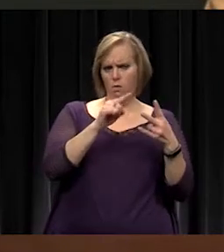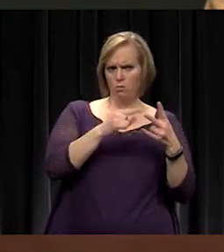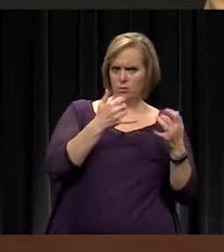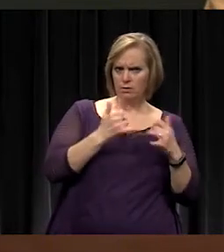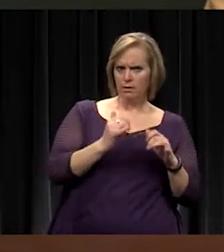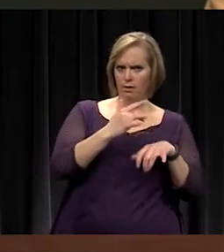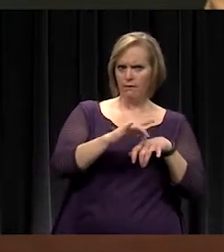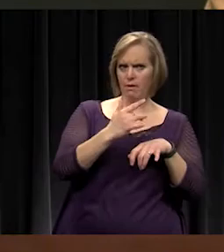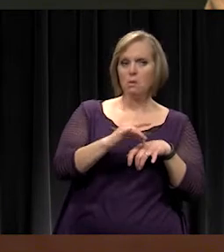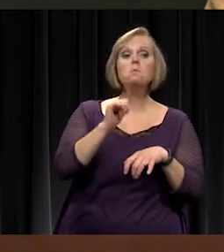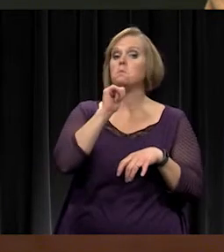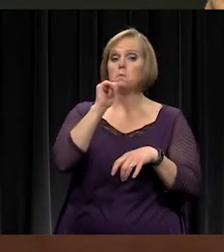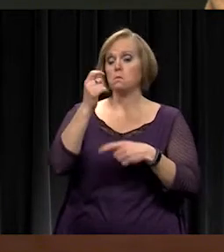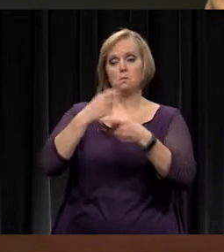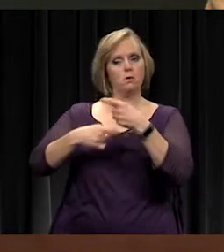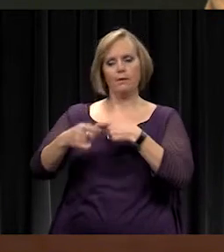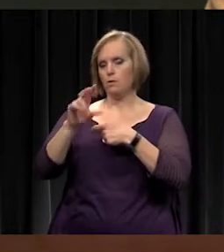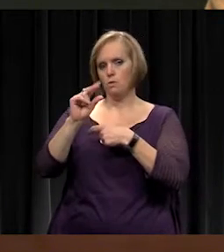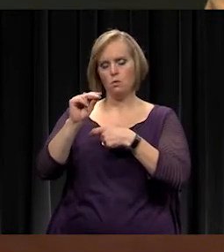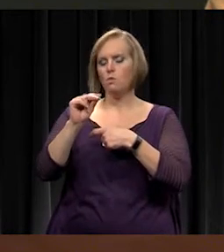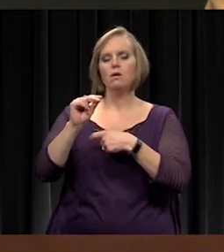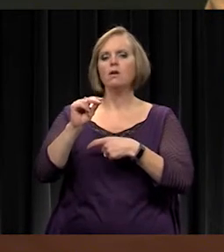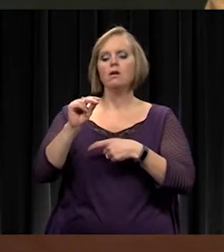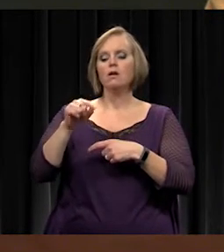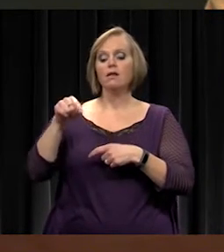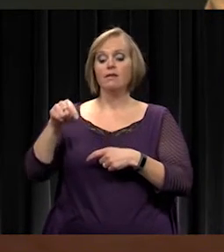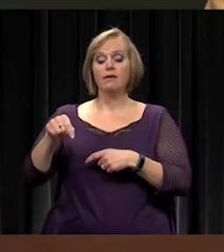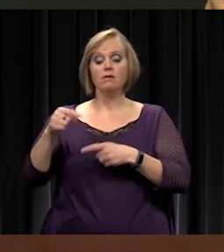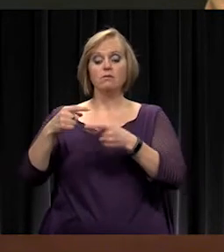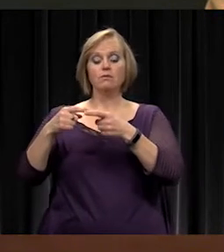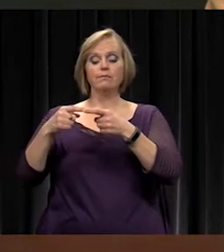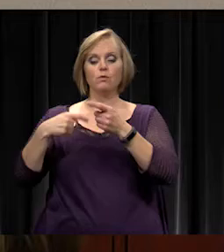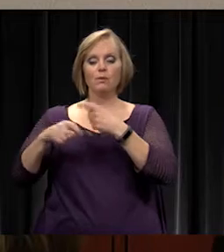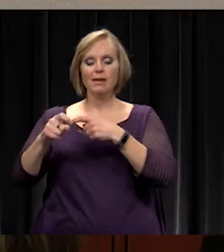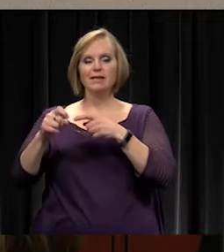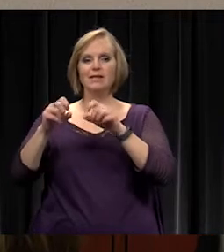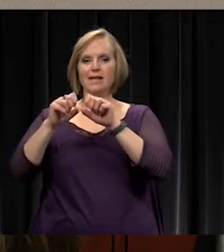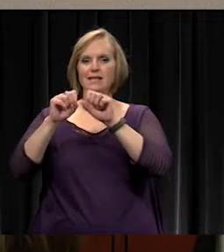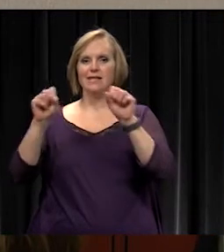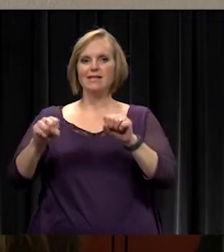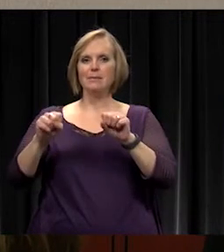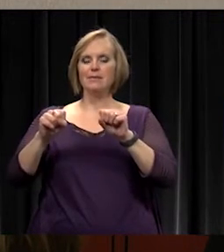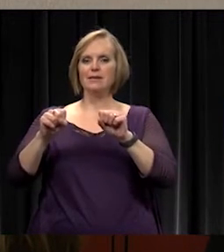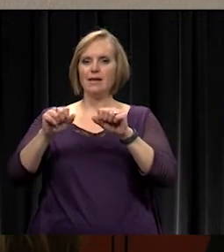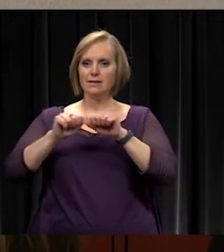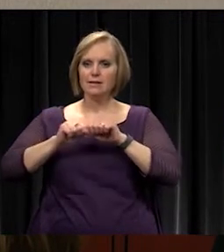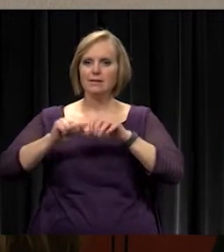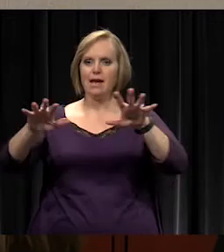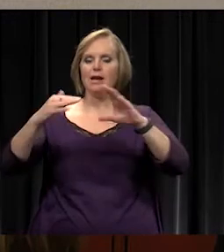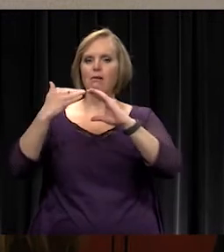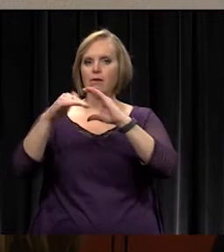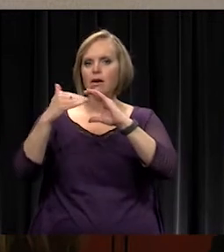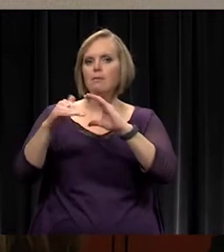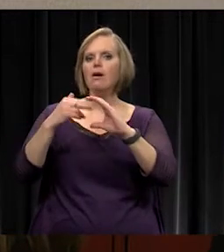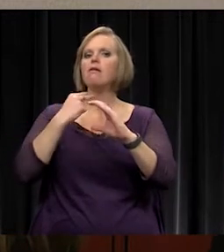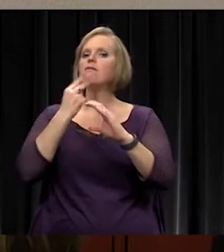It does not replace that. Okay. This replaces the systems that send out email, voice messaging,